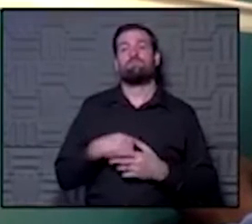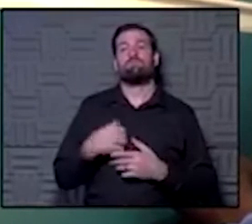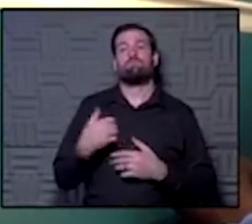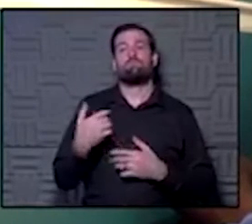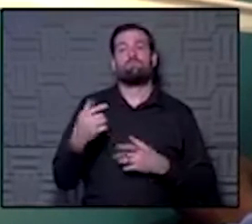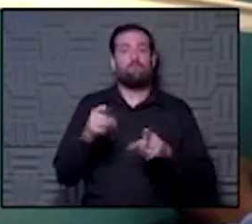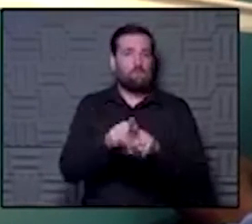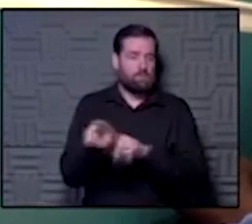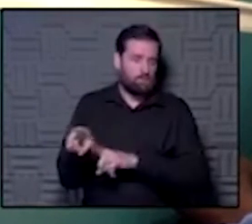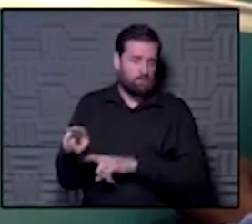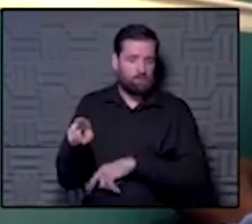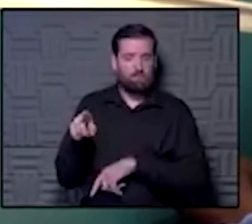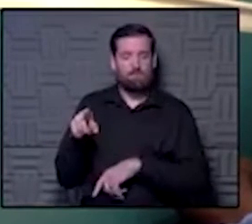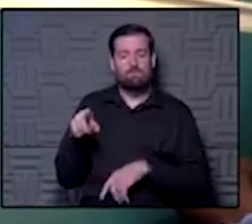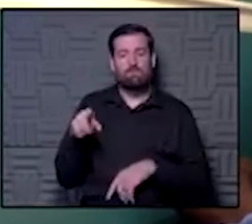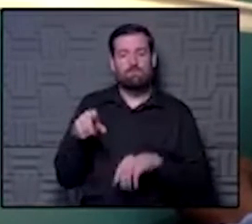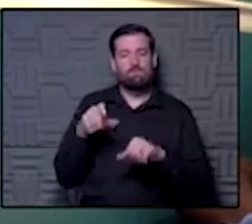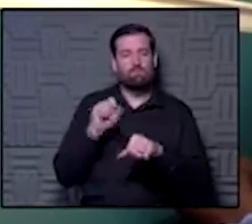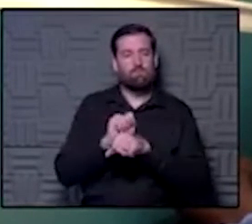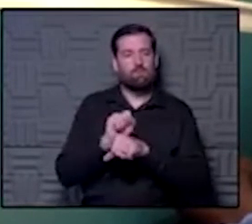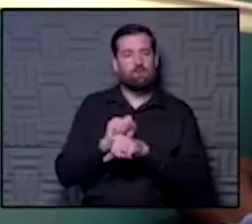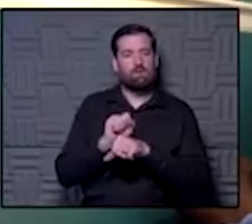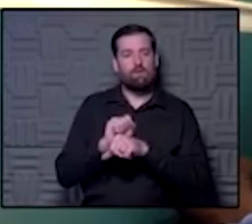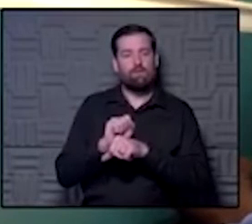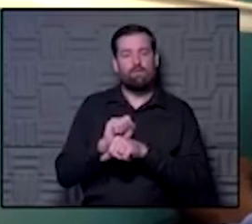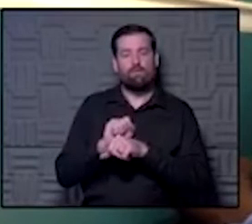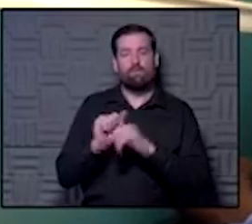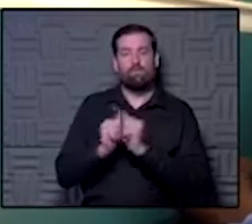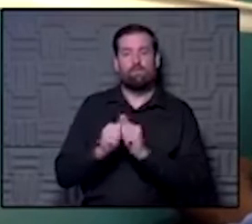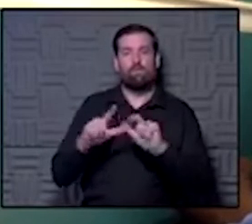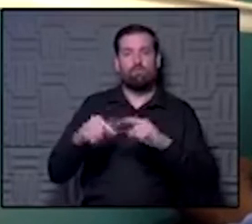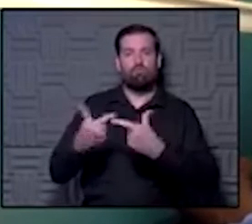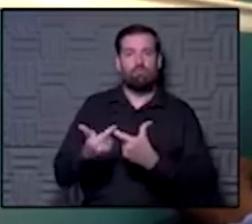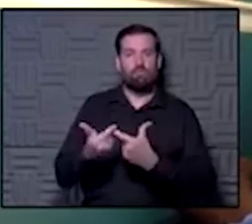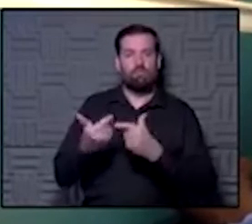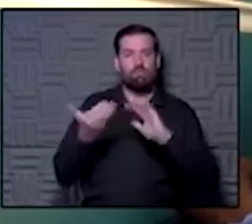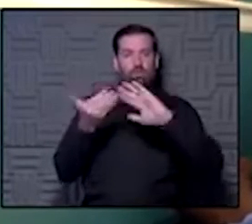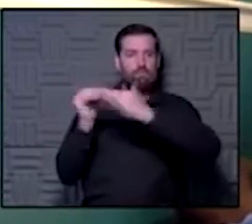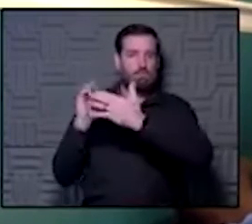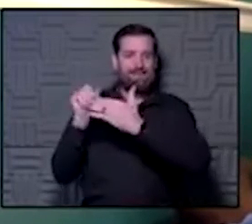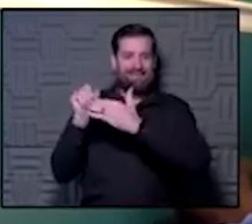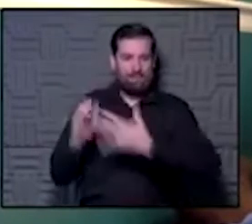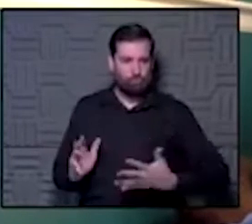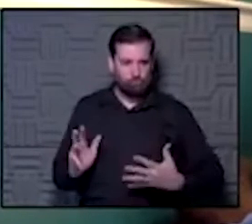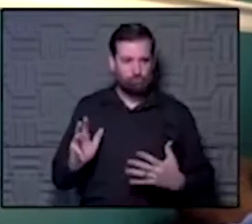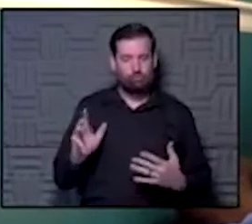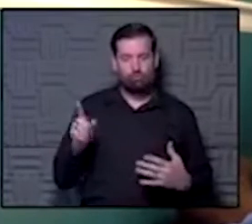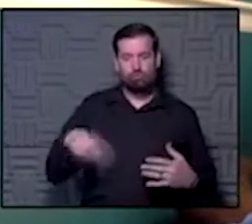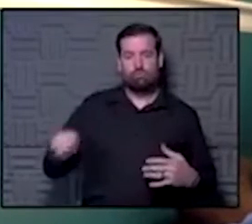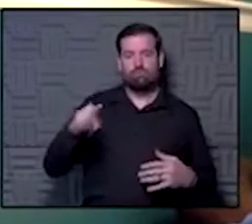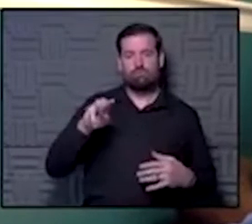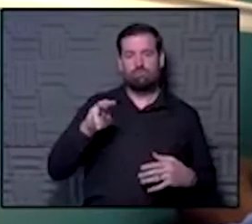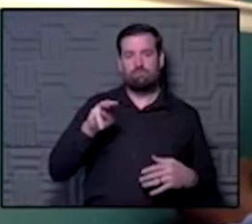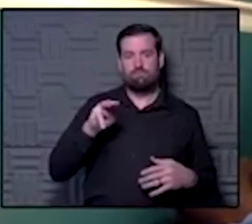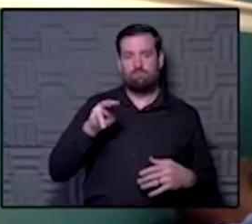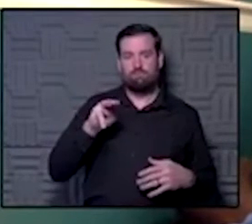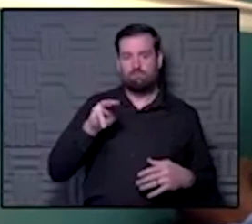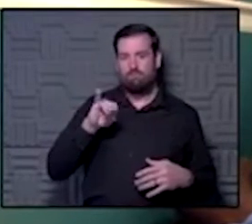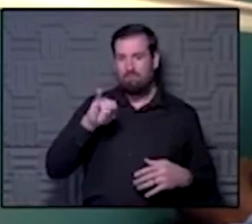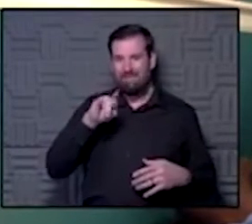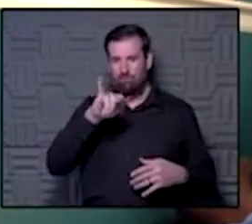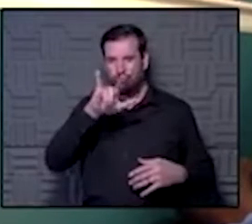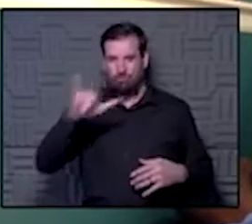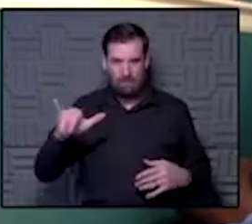have also been working closely with a group of community leaders called the Ministerio de Salud, Health Ministry.